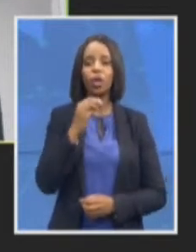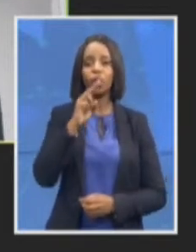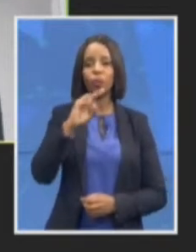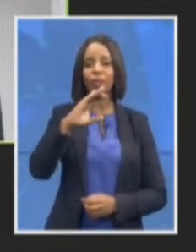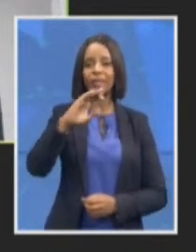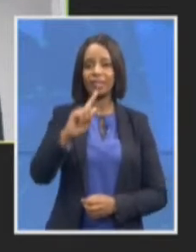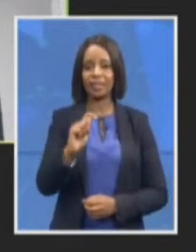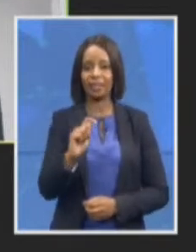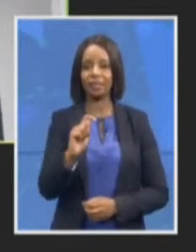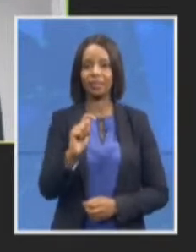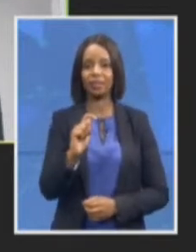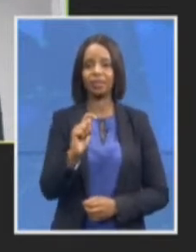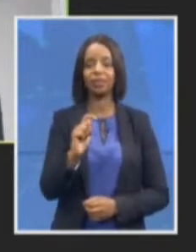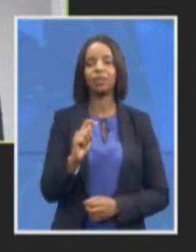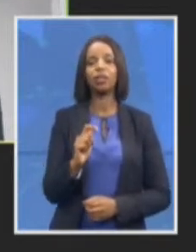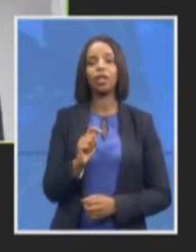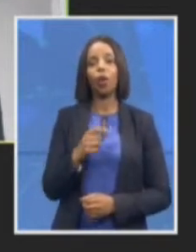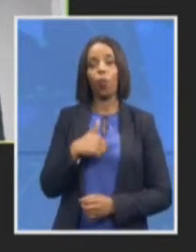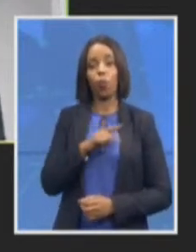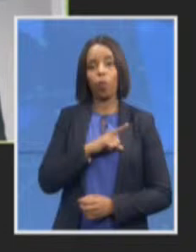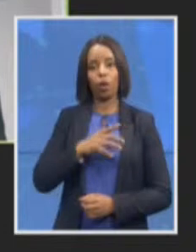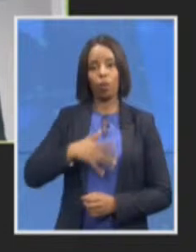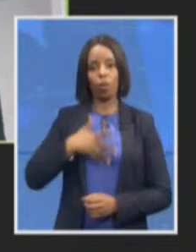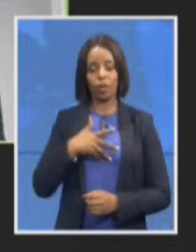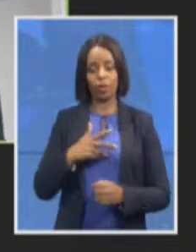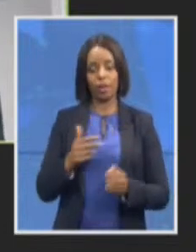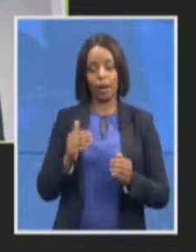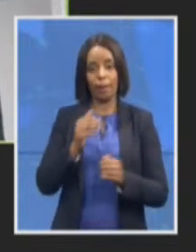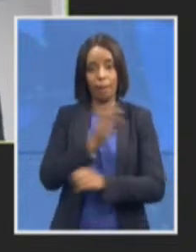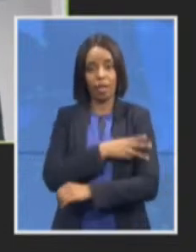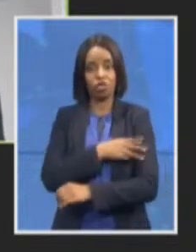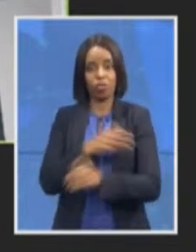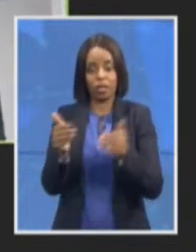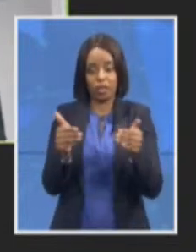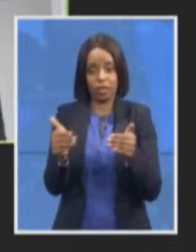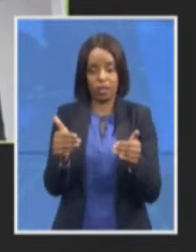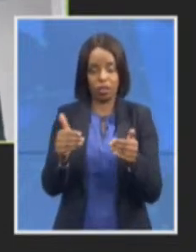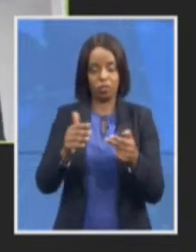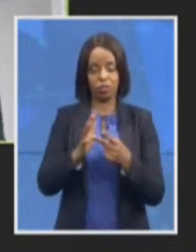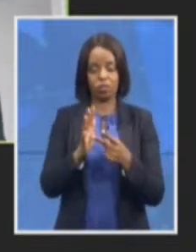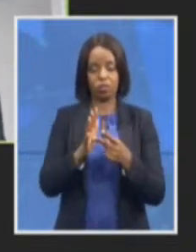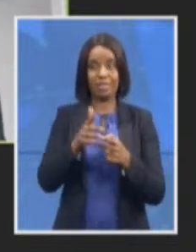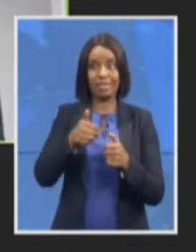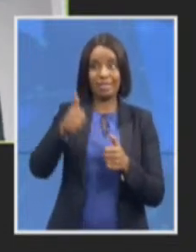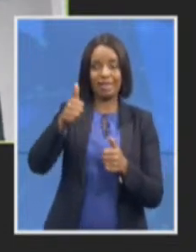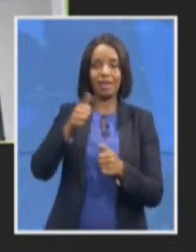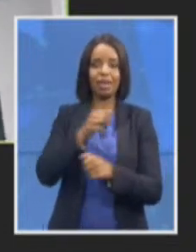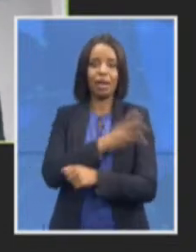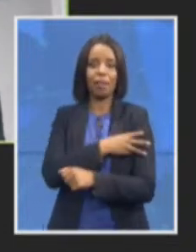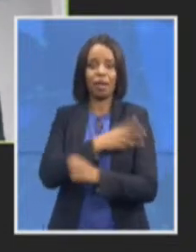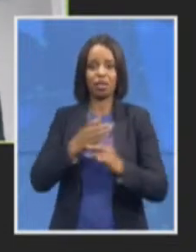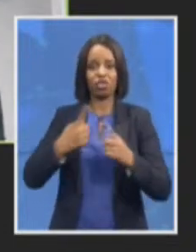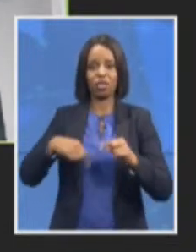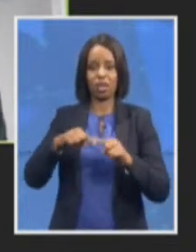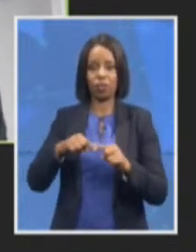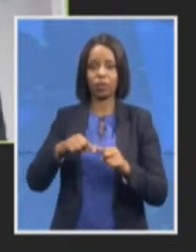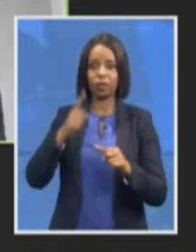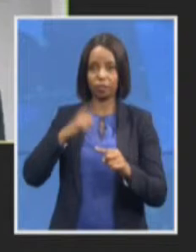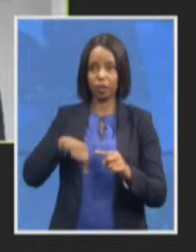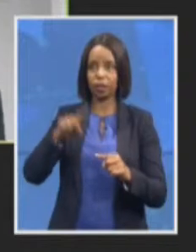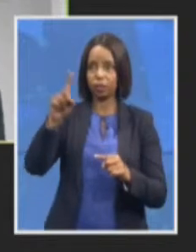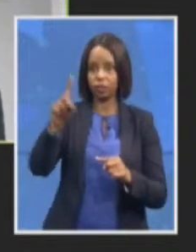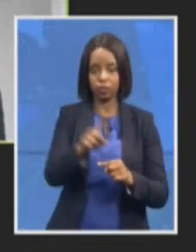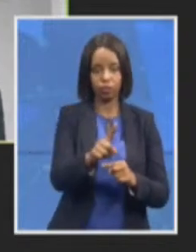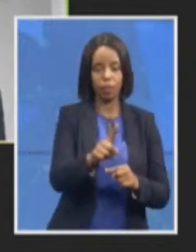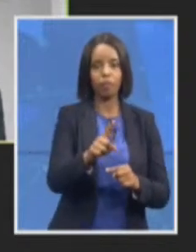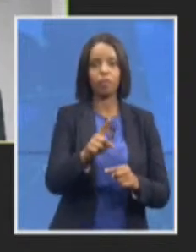for our senior managers we are driving modernization using trying to use digital tech more effectively within the NPA